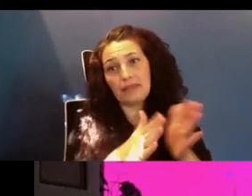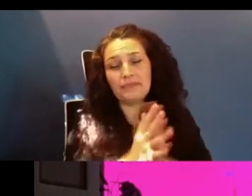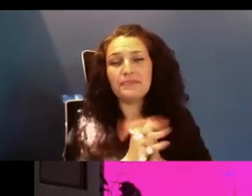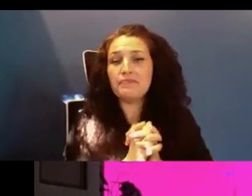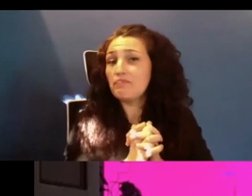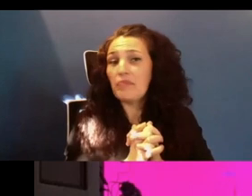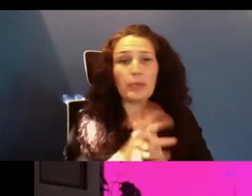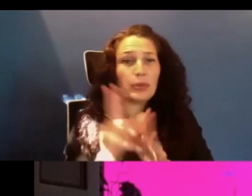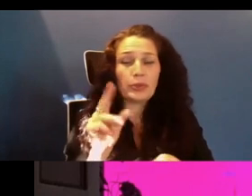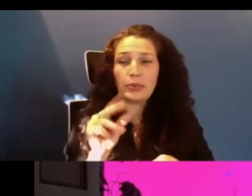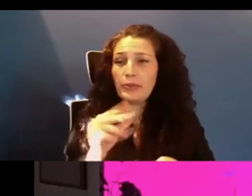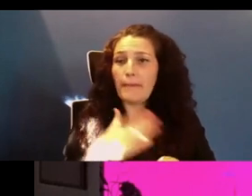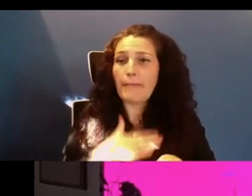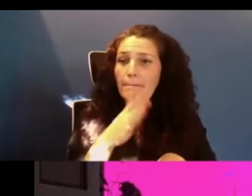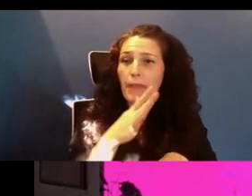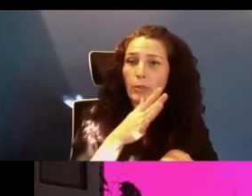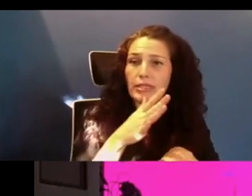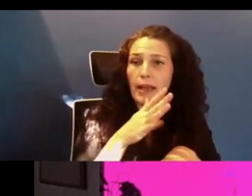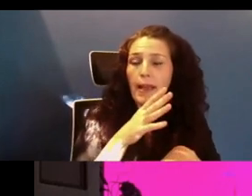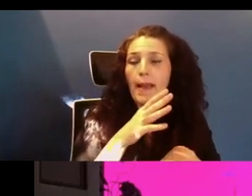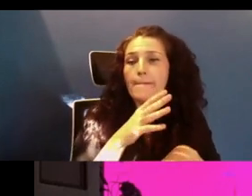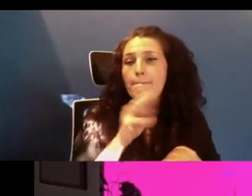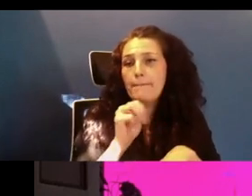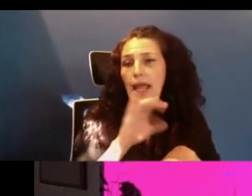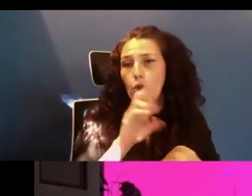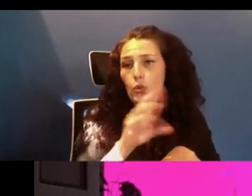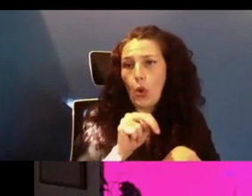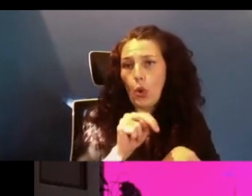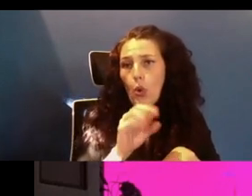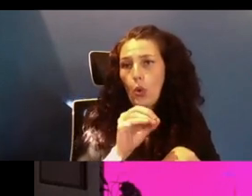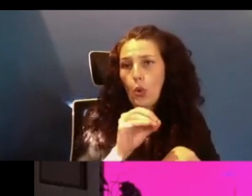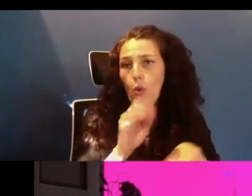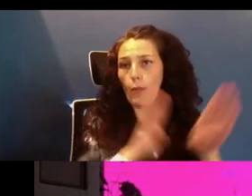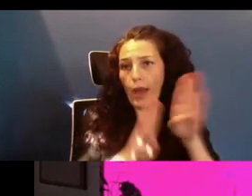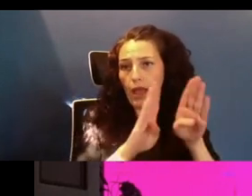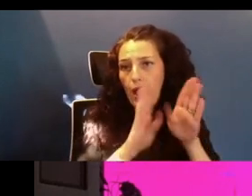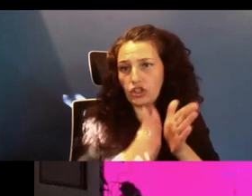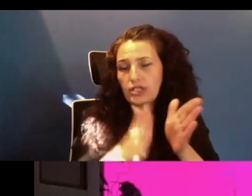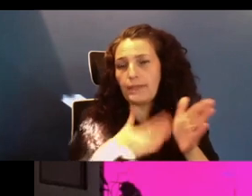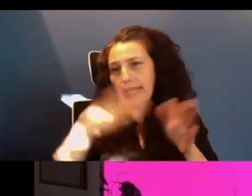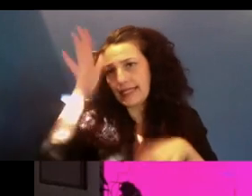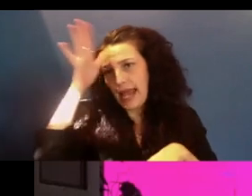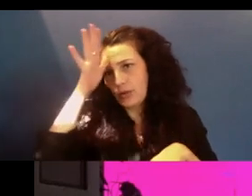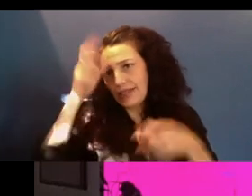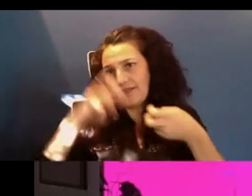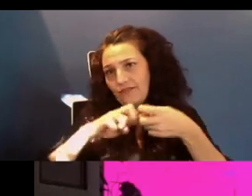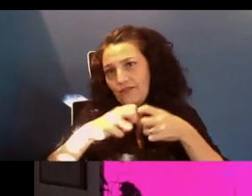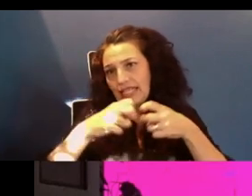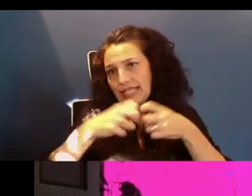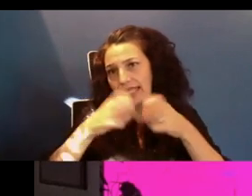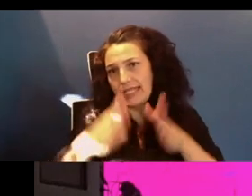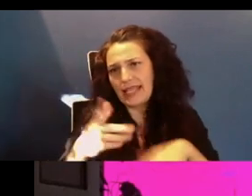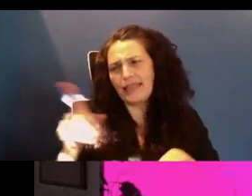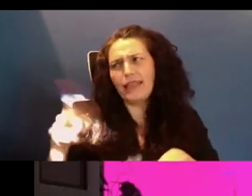microbiologist. My dad was a physicist and they were pretty, pretty, pretty convinced that I needed to be a